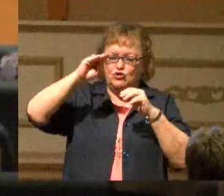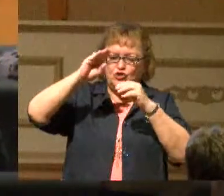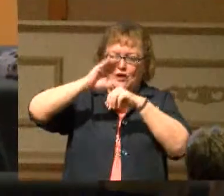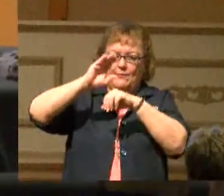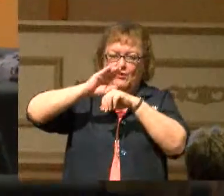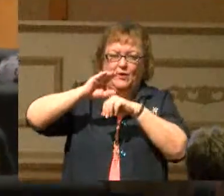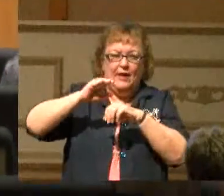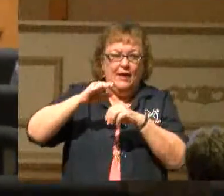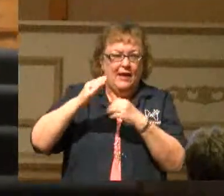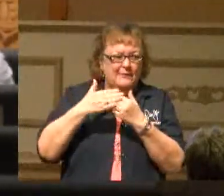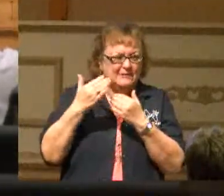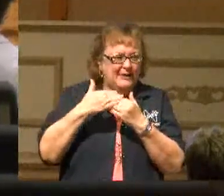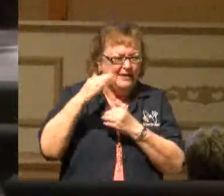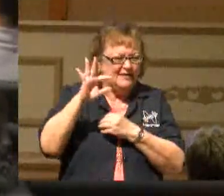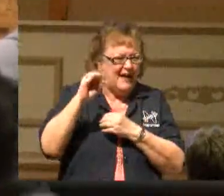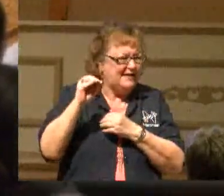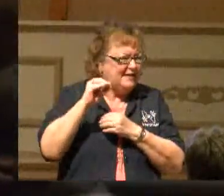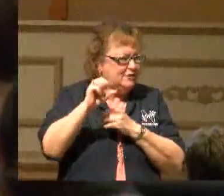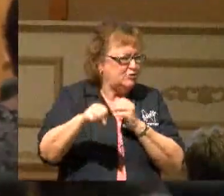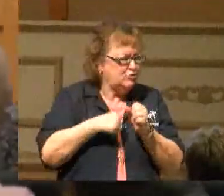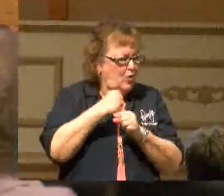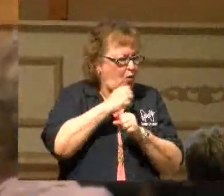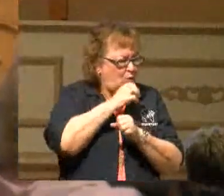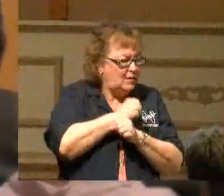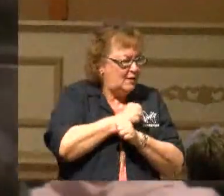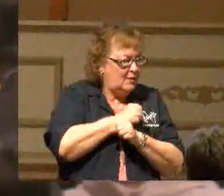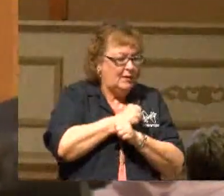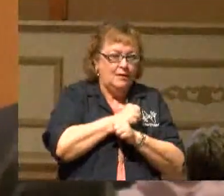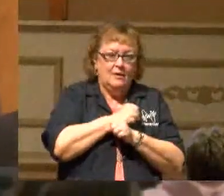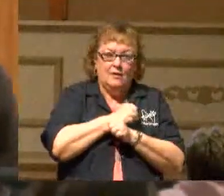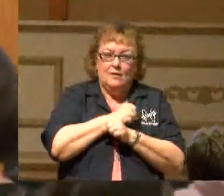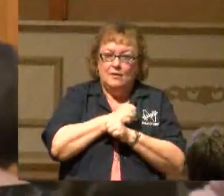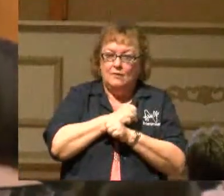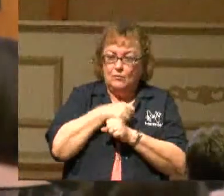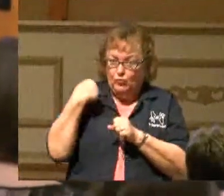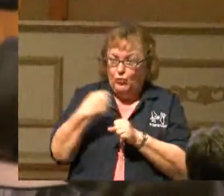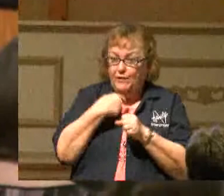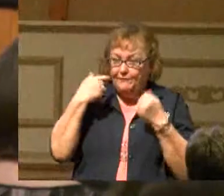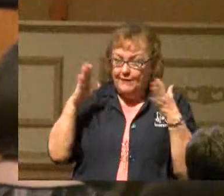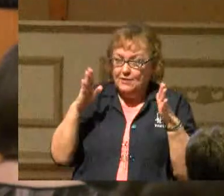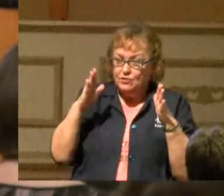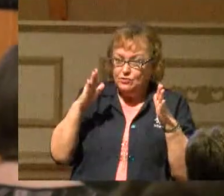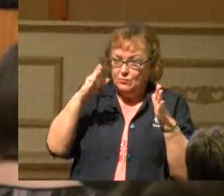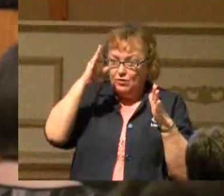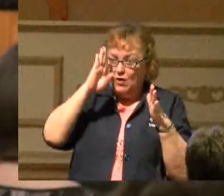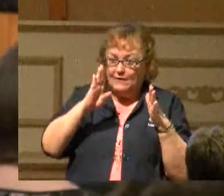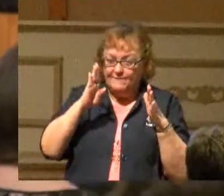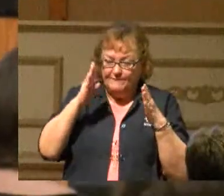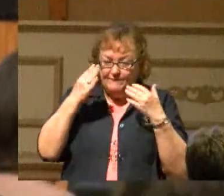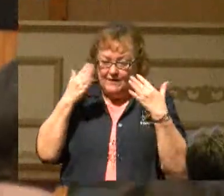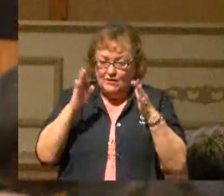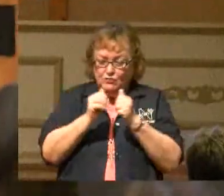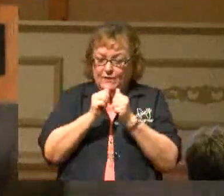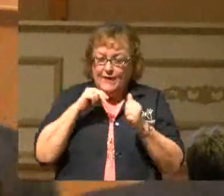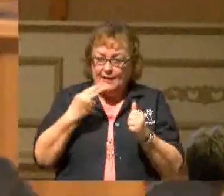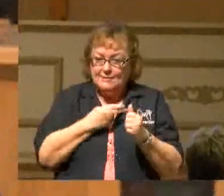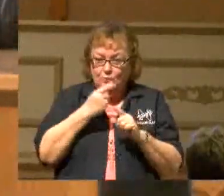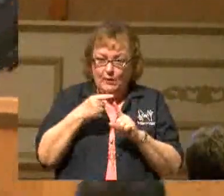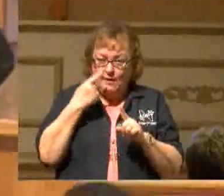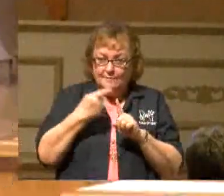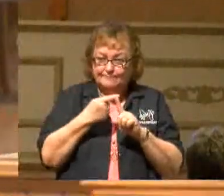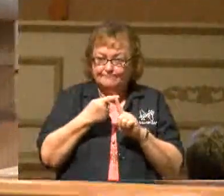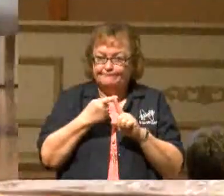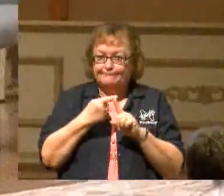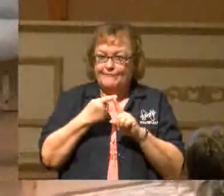You know when God is done with us? Whenever He takes us home. That's when God's done with us. Until then, He has a purpose